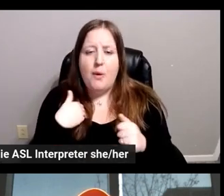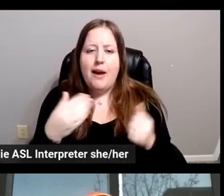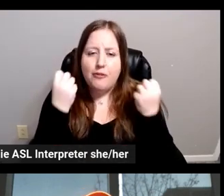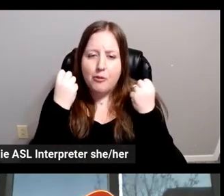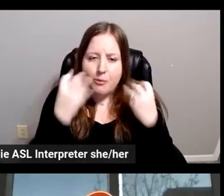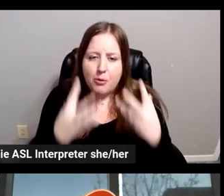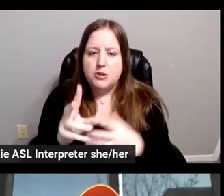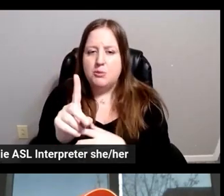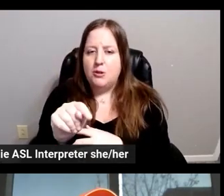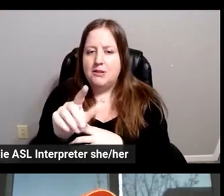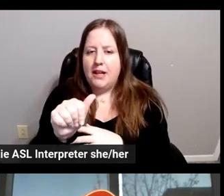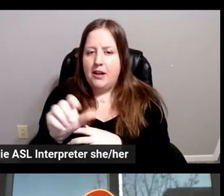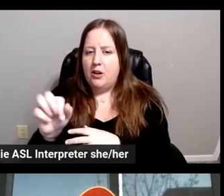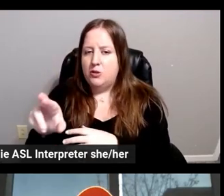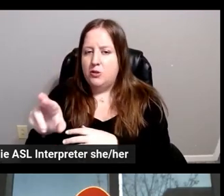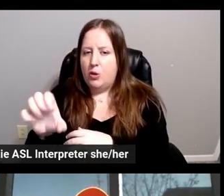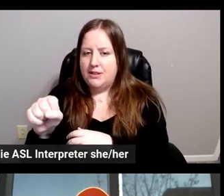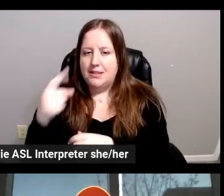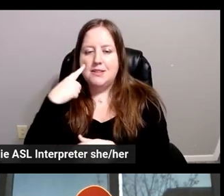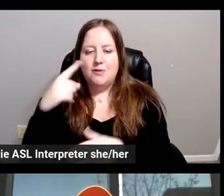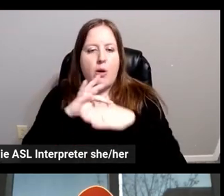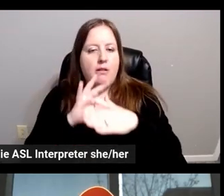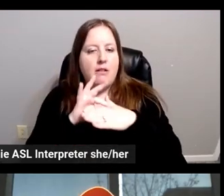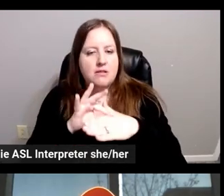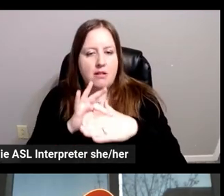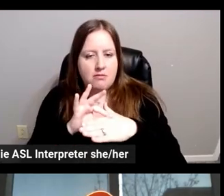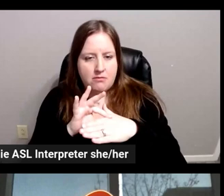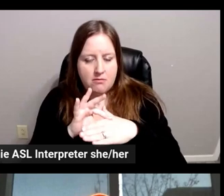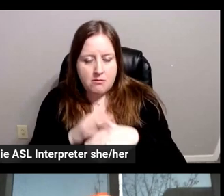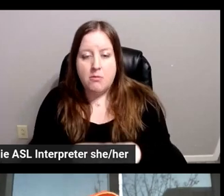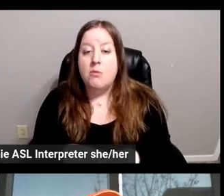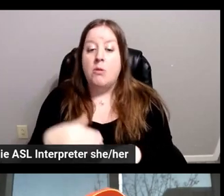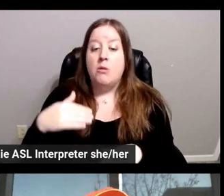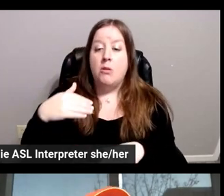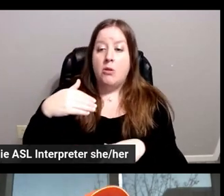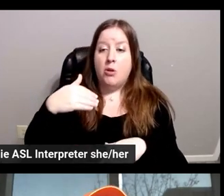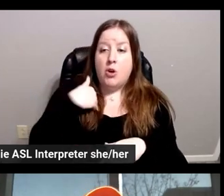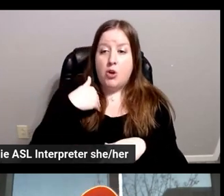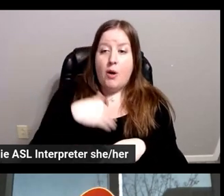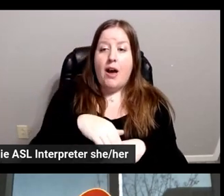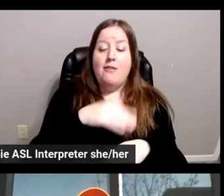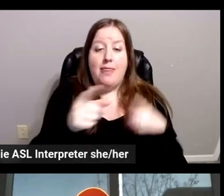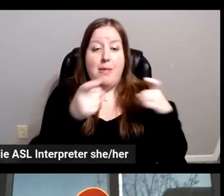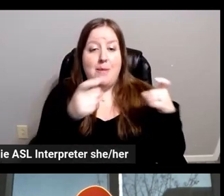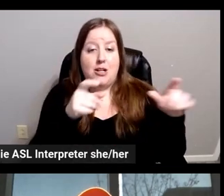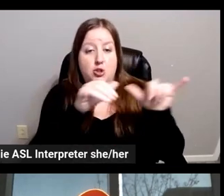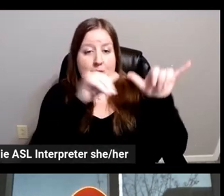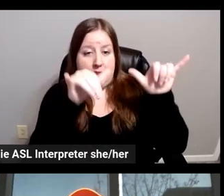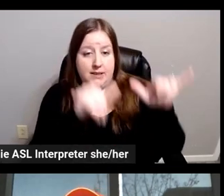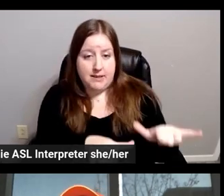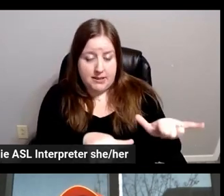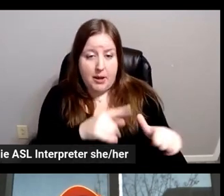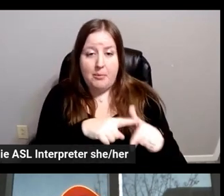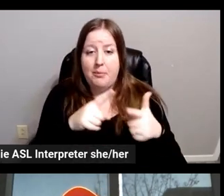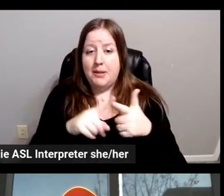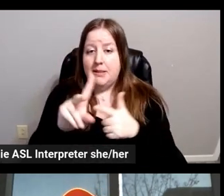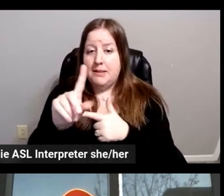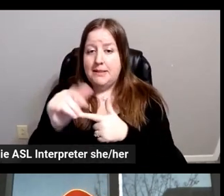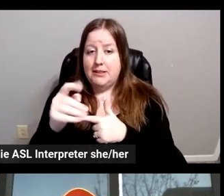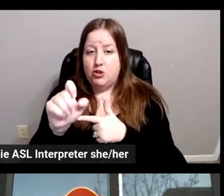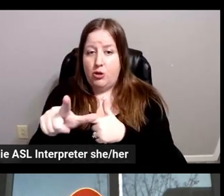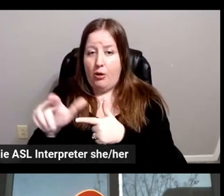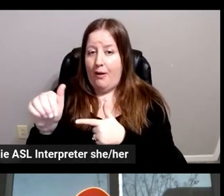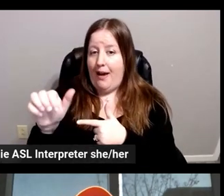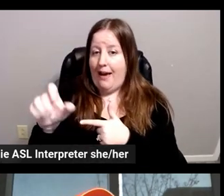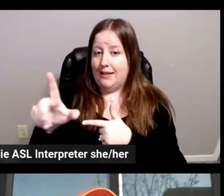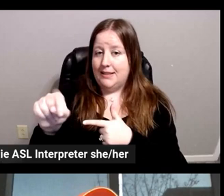for contents, right? So, you have the content management system, you have the digital asset management, you have